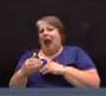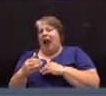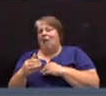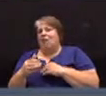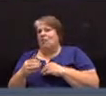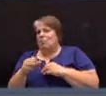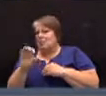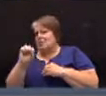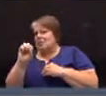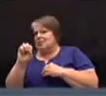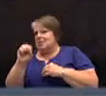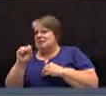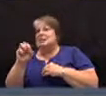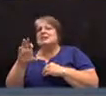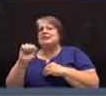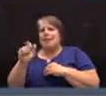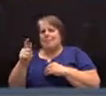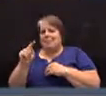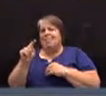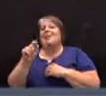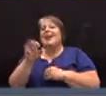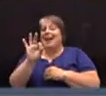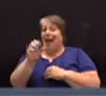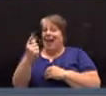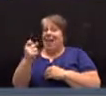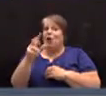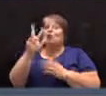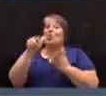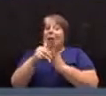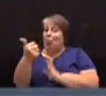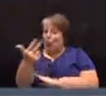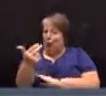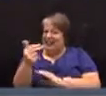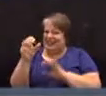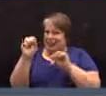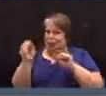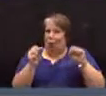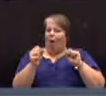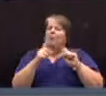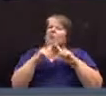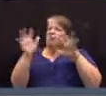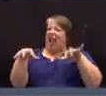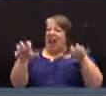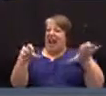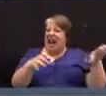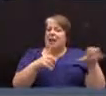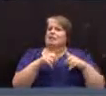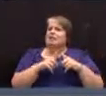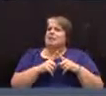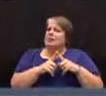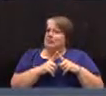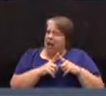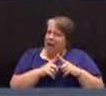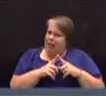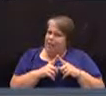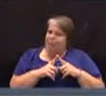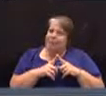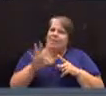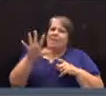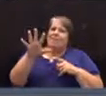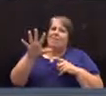storms. It costs $57,500 to move the equipment